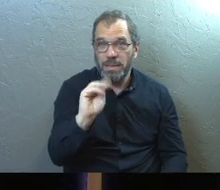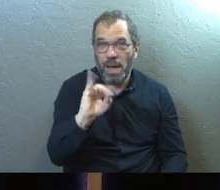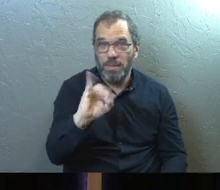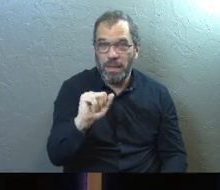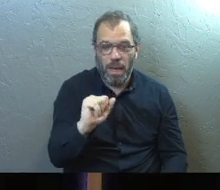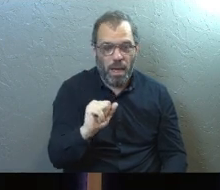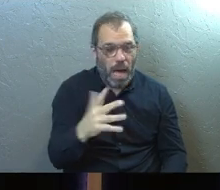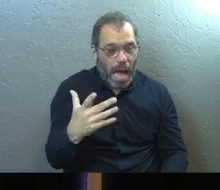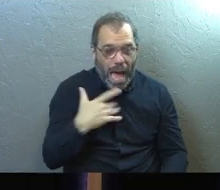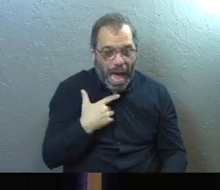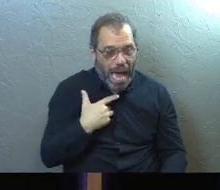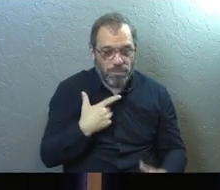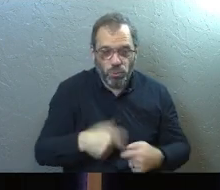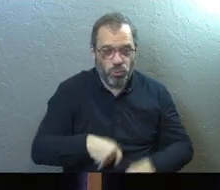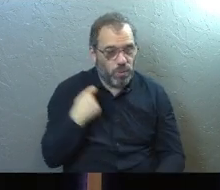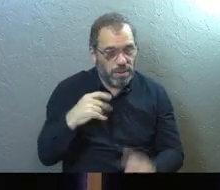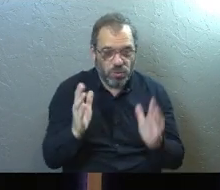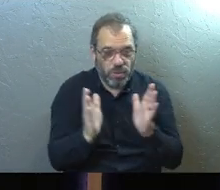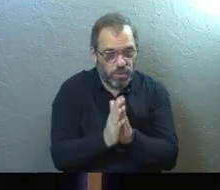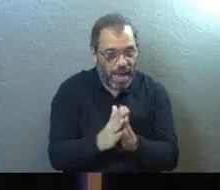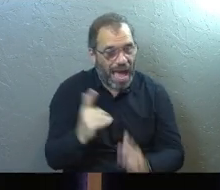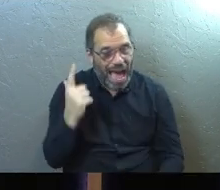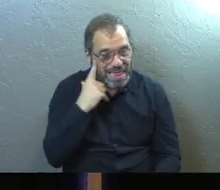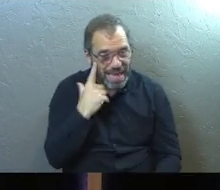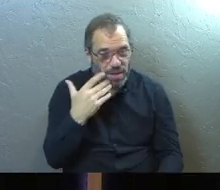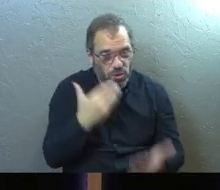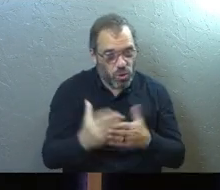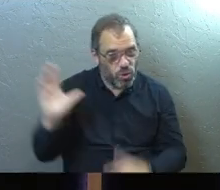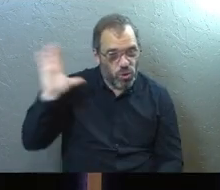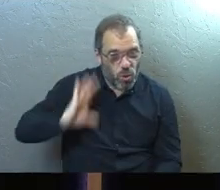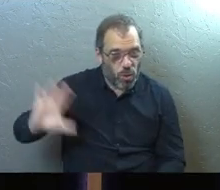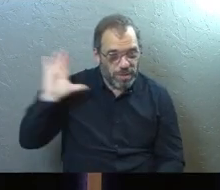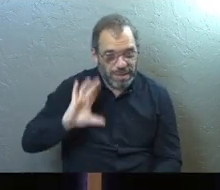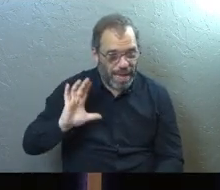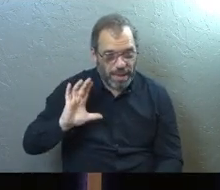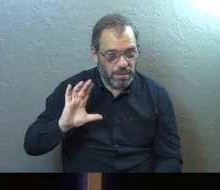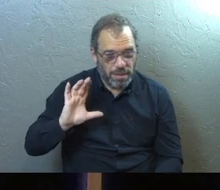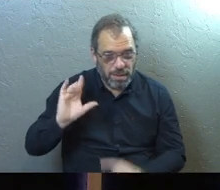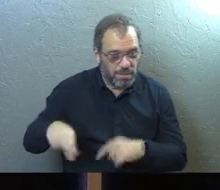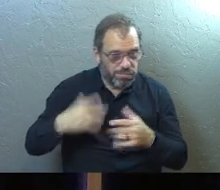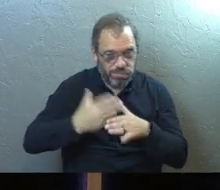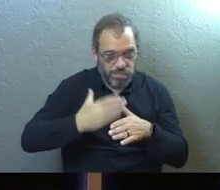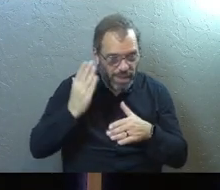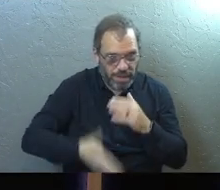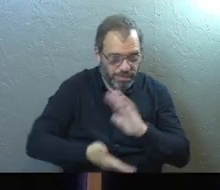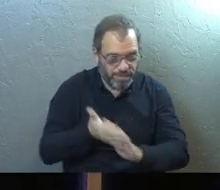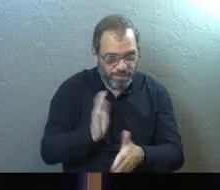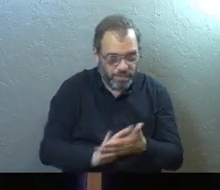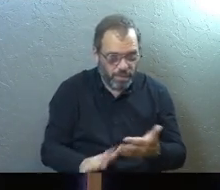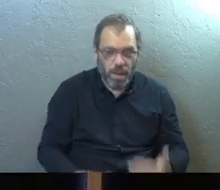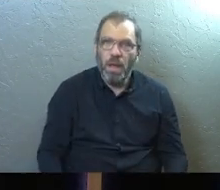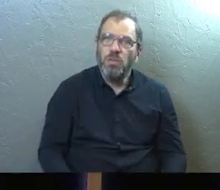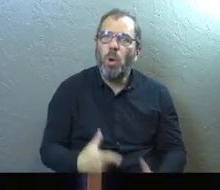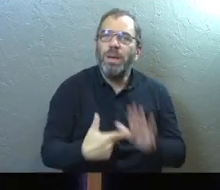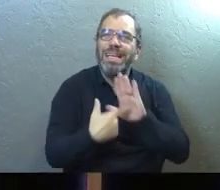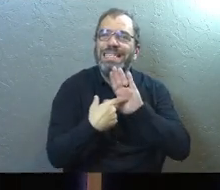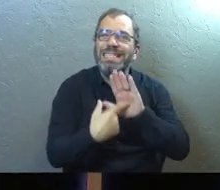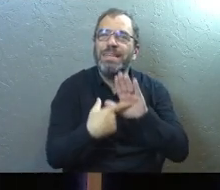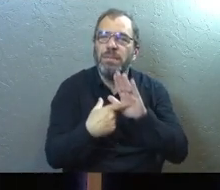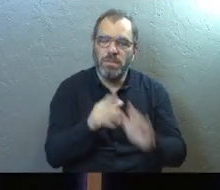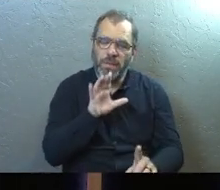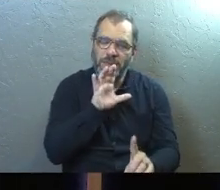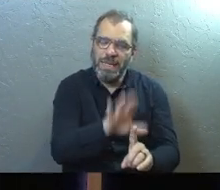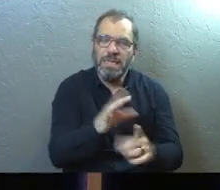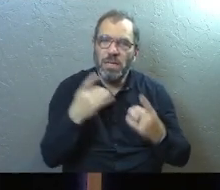I'm too distressed even to pray. I think of the good old days, long since ended. So what are his symptoms of